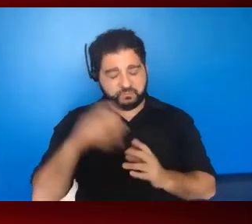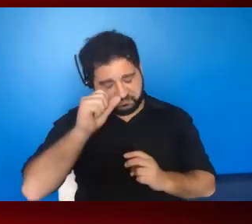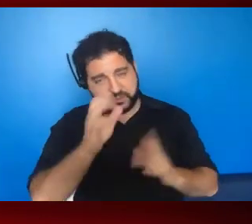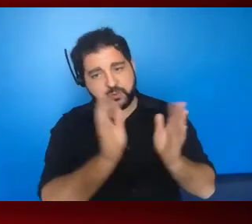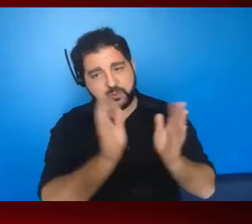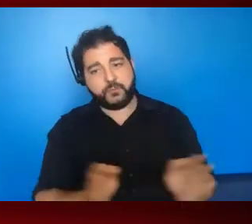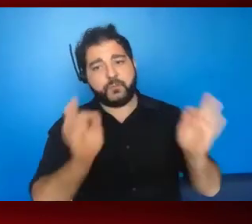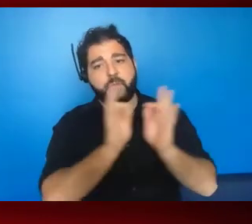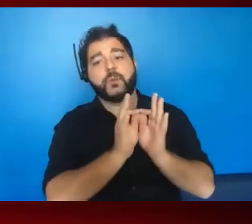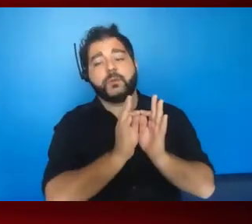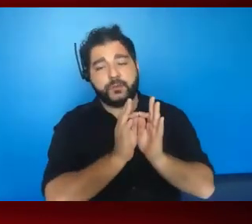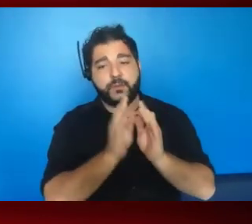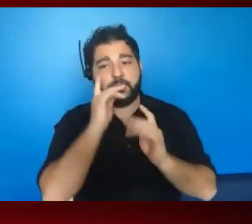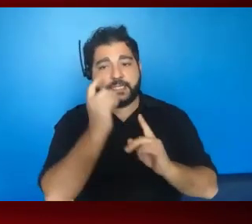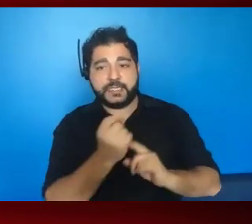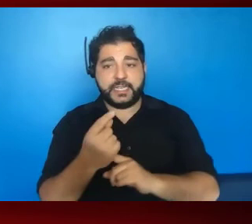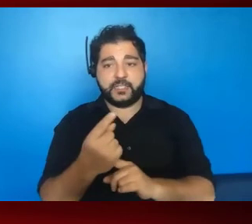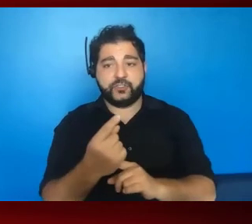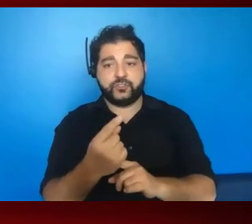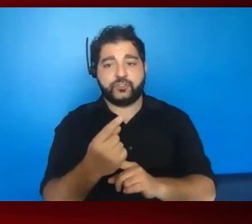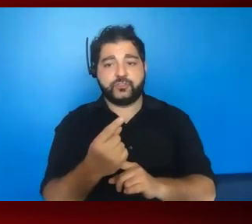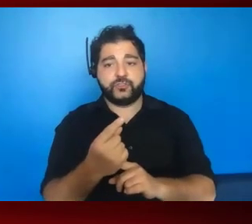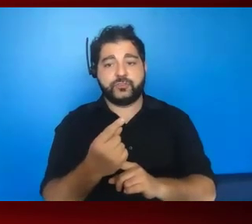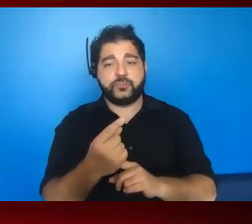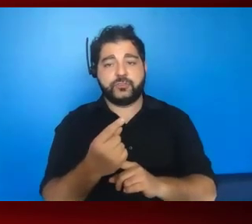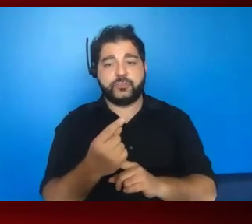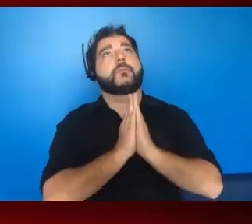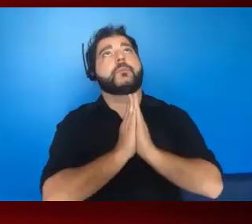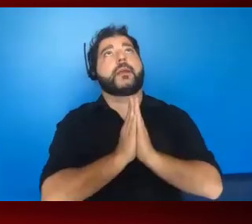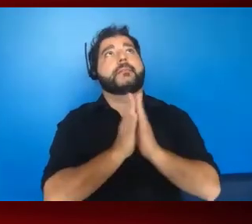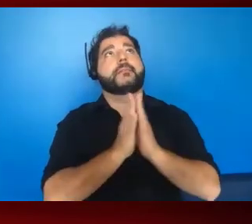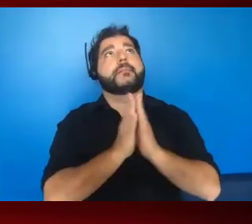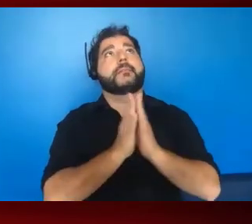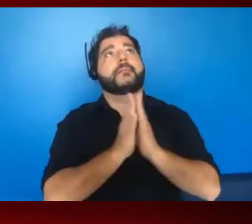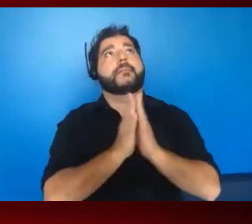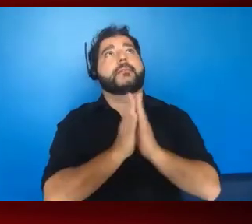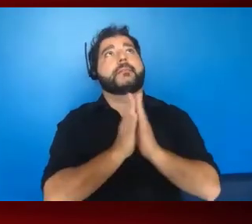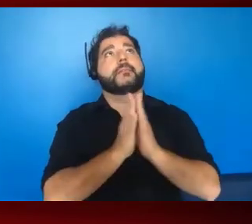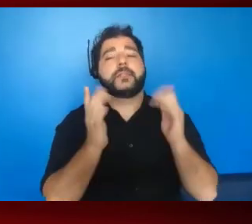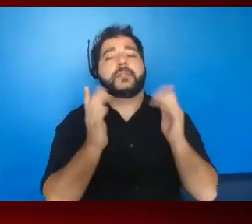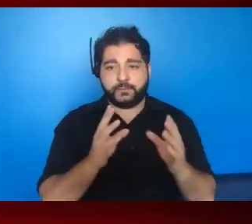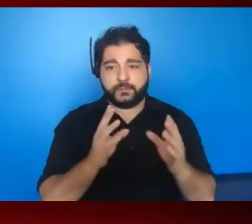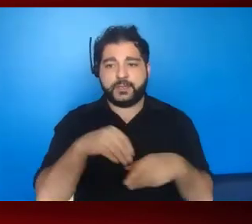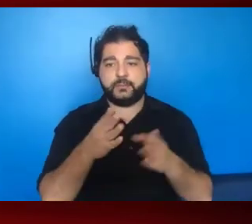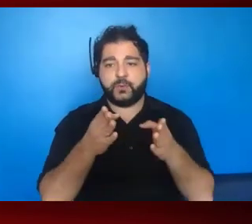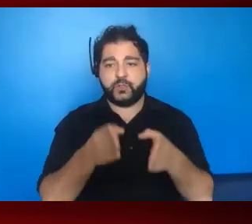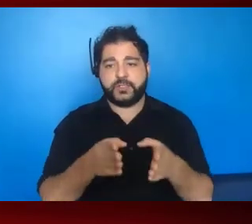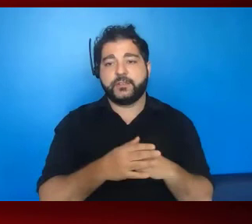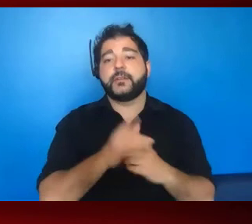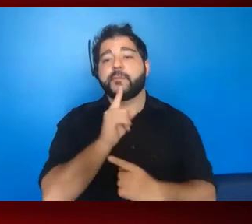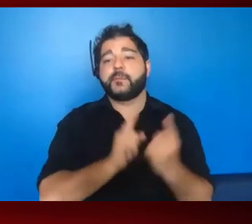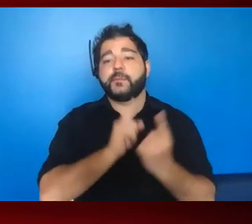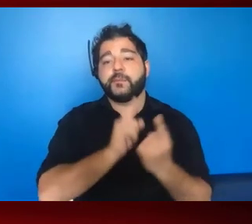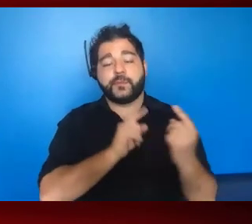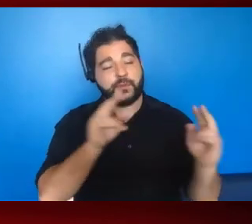because next year, let's pray that we meeting in person and you can look at your